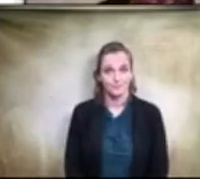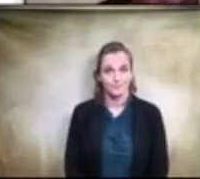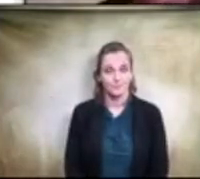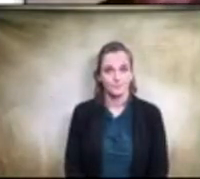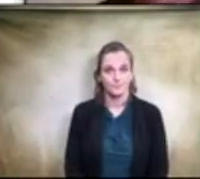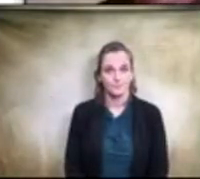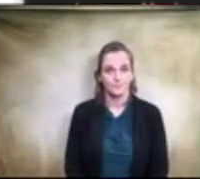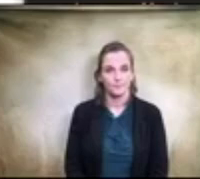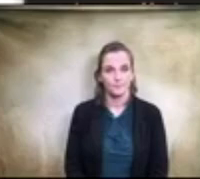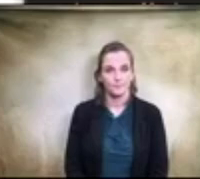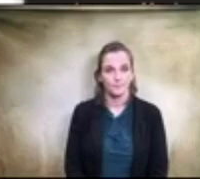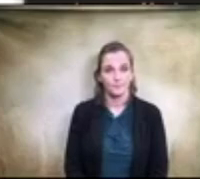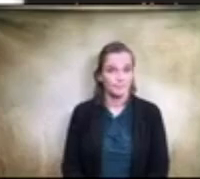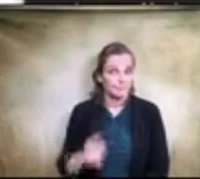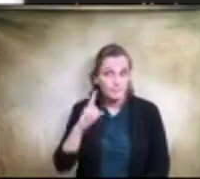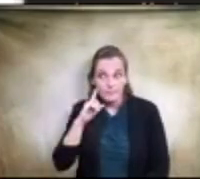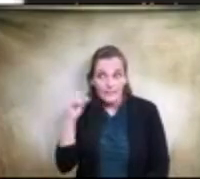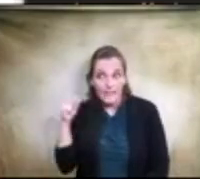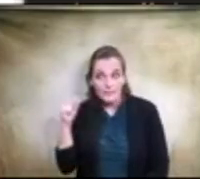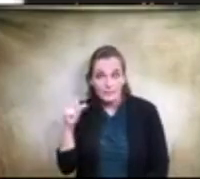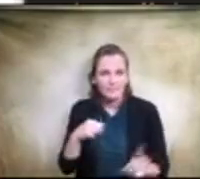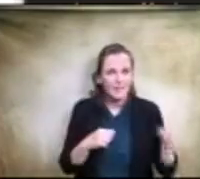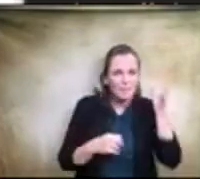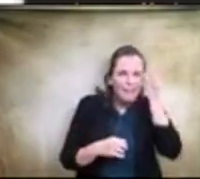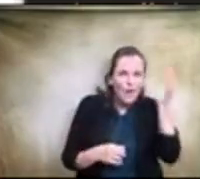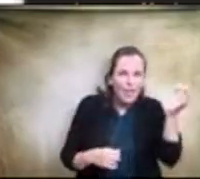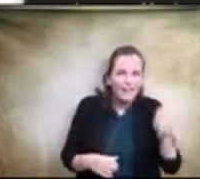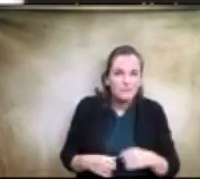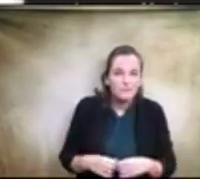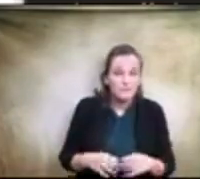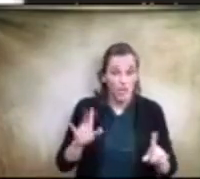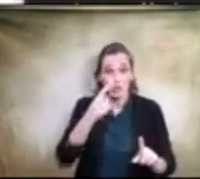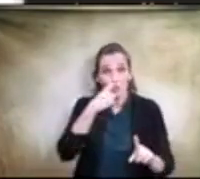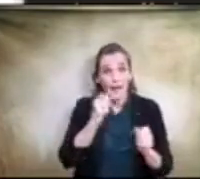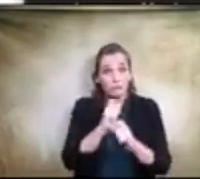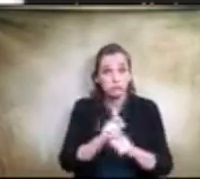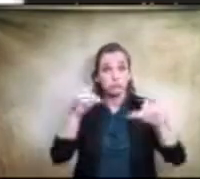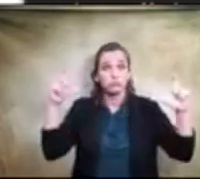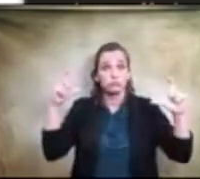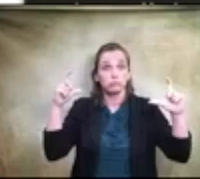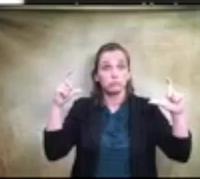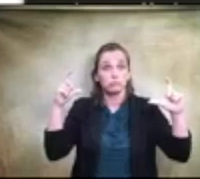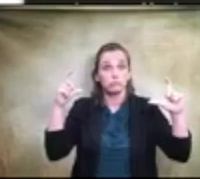Yes? Barely. Can you blow it up a little bit more, Mr. Markham? Yes.